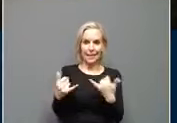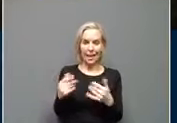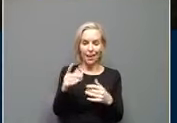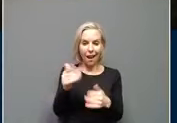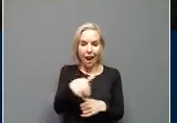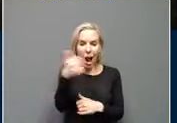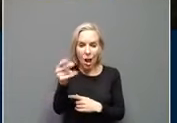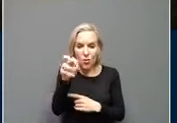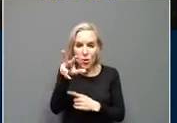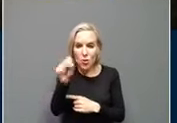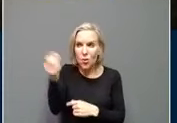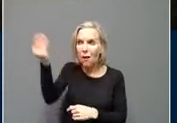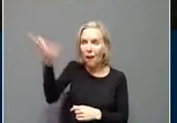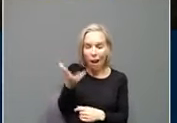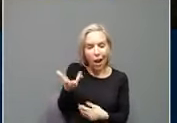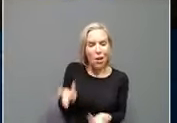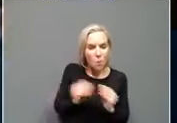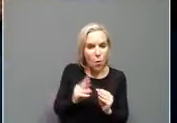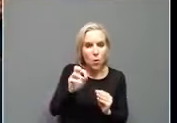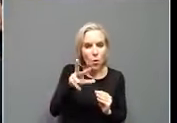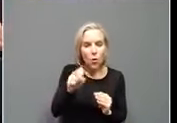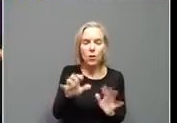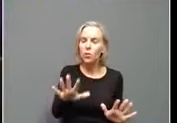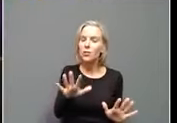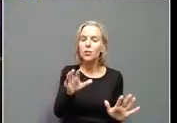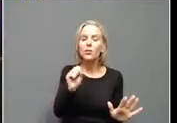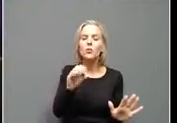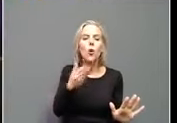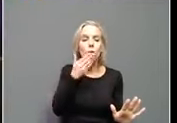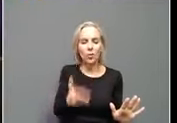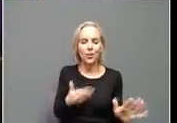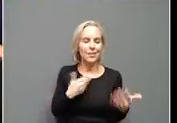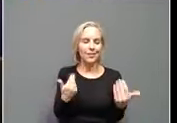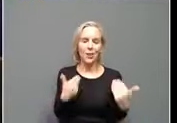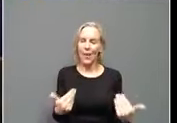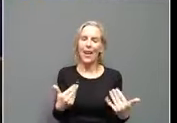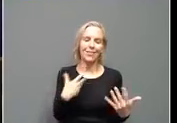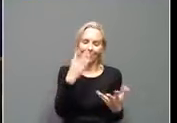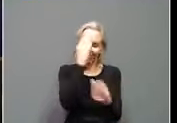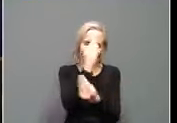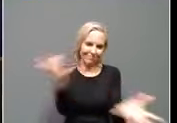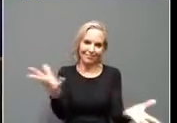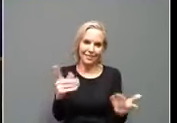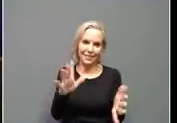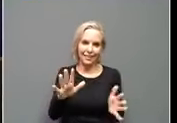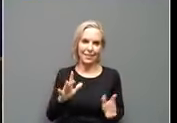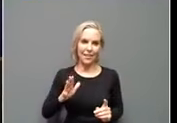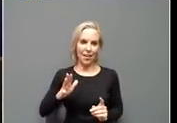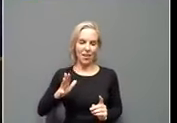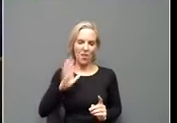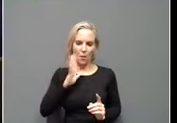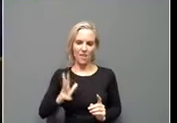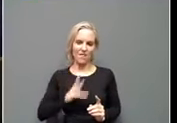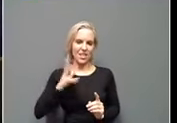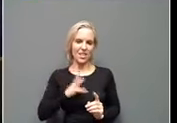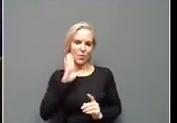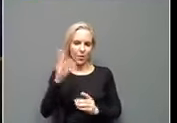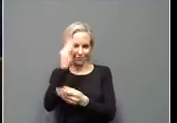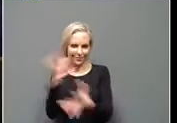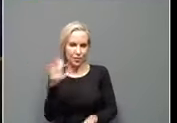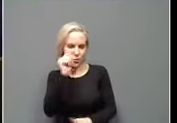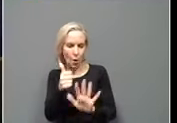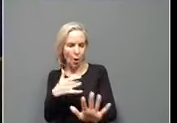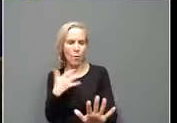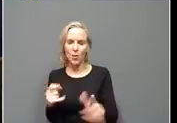that was so good, I had to go ahead and talk to you about it today, even though it's officially coming out tomorrow. This